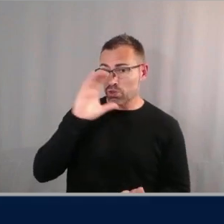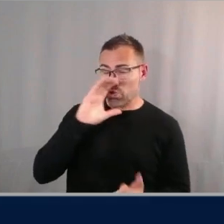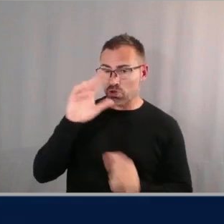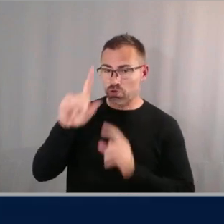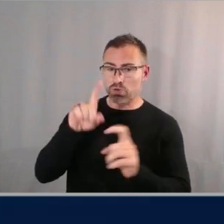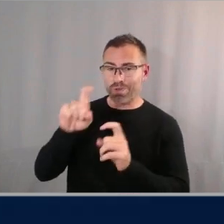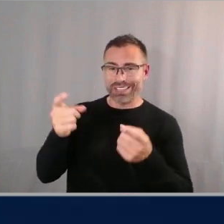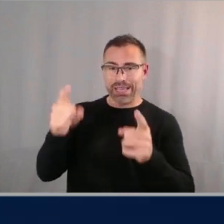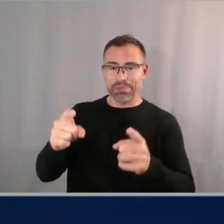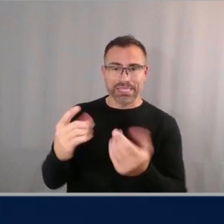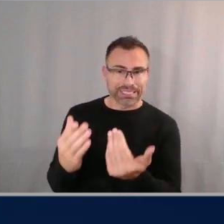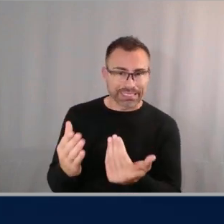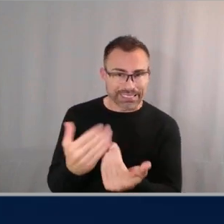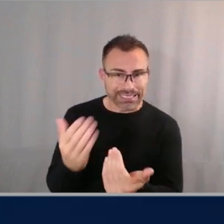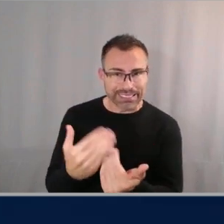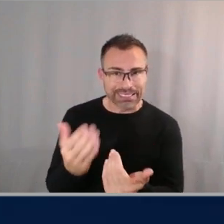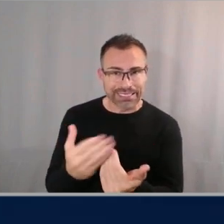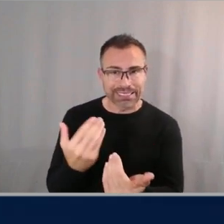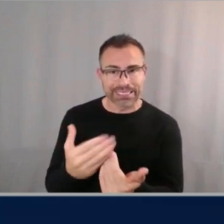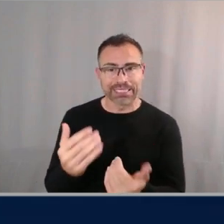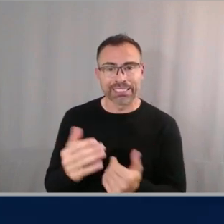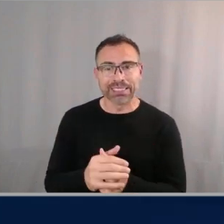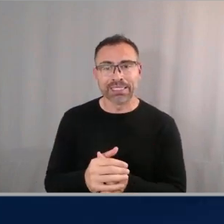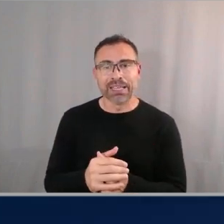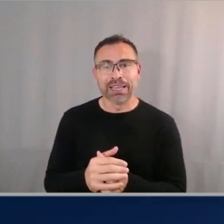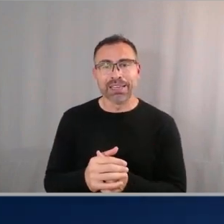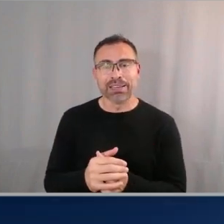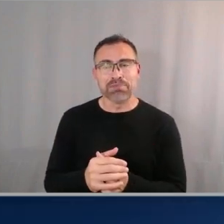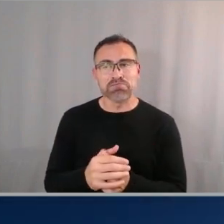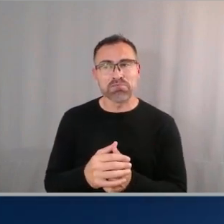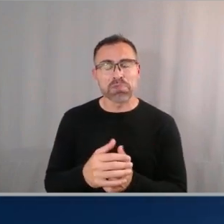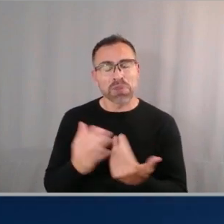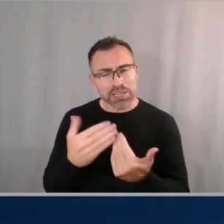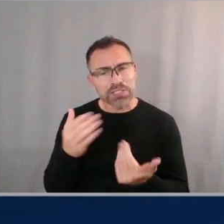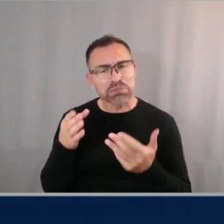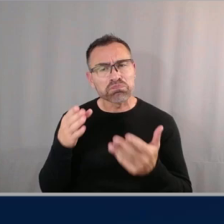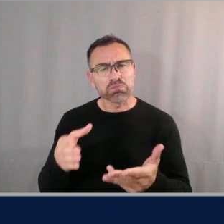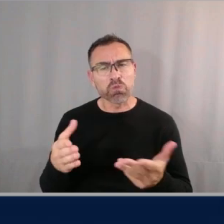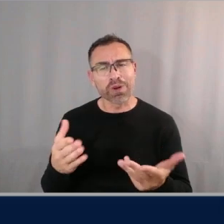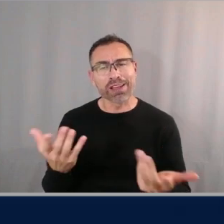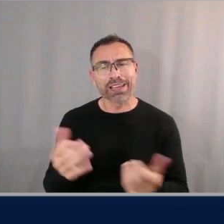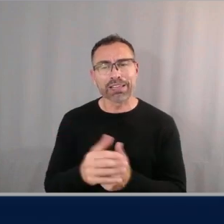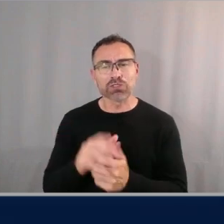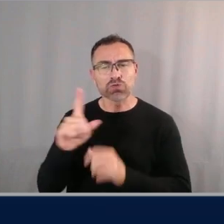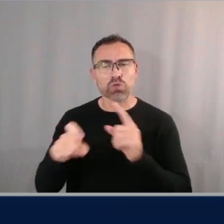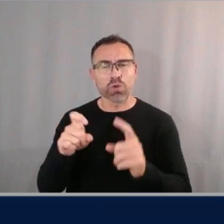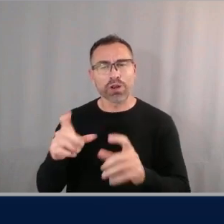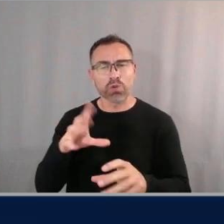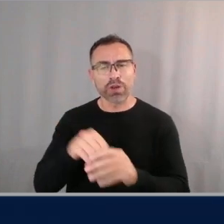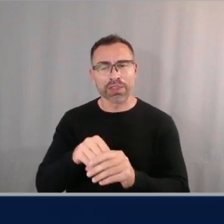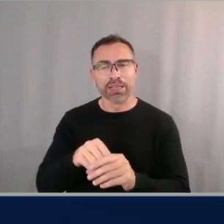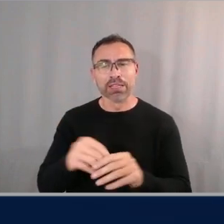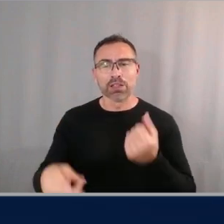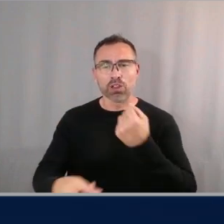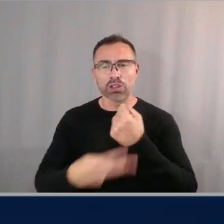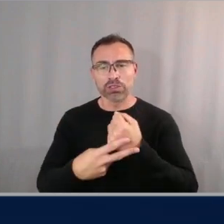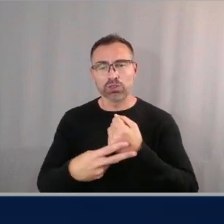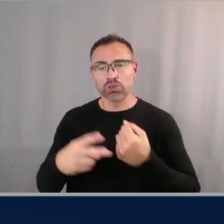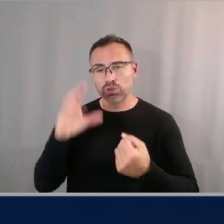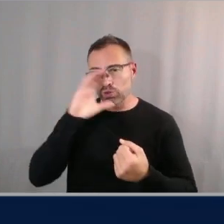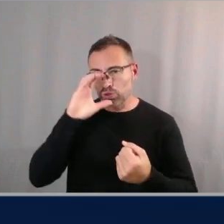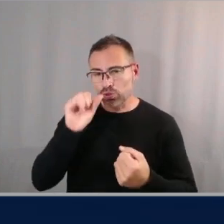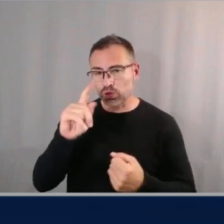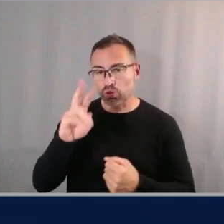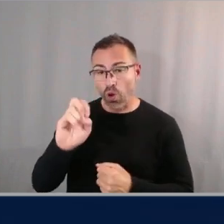queryable in an easy manner uh we're also seeing customers bring their own custom